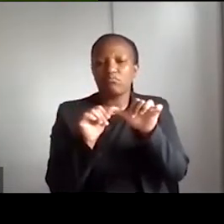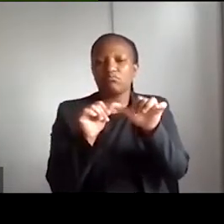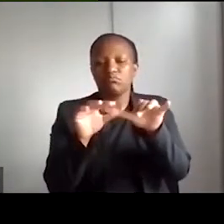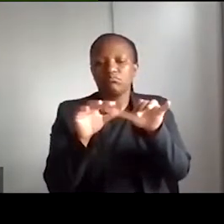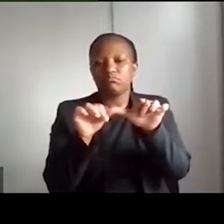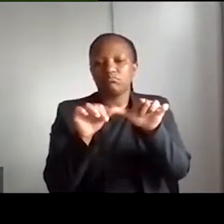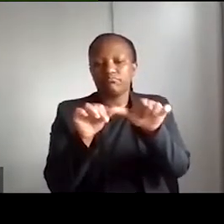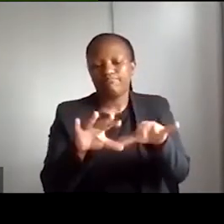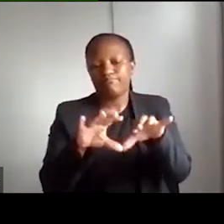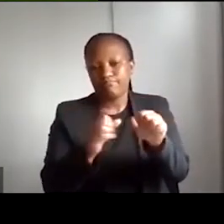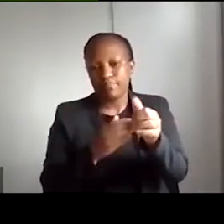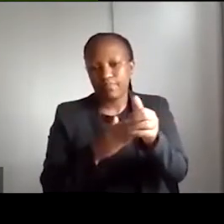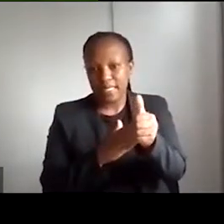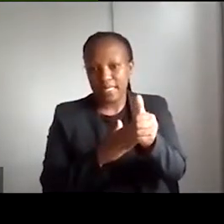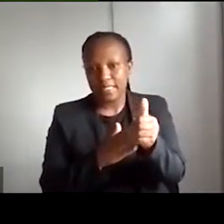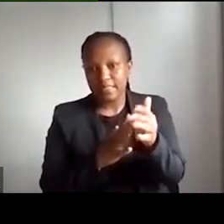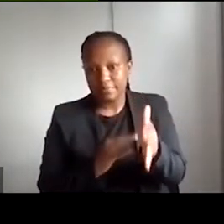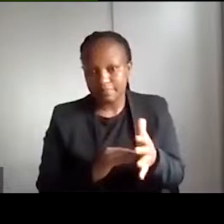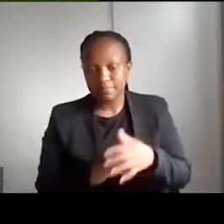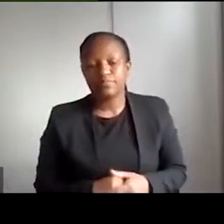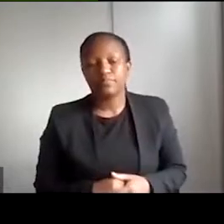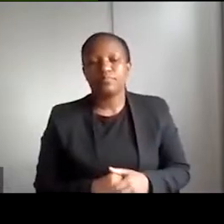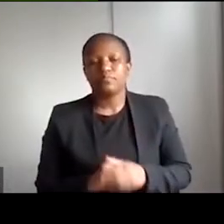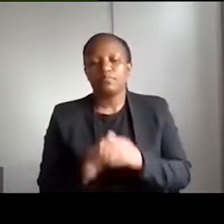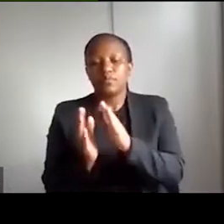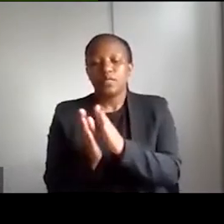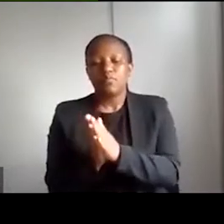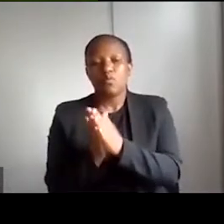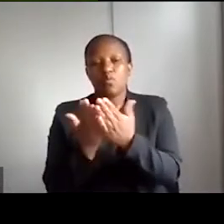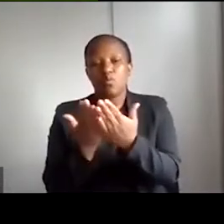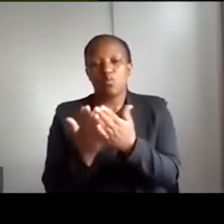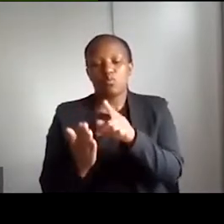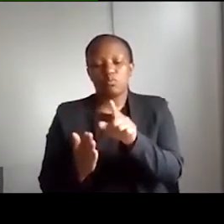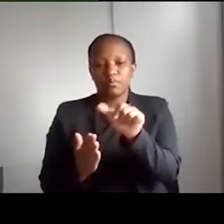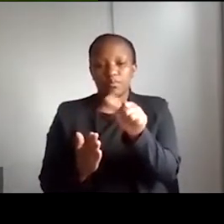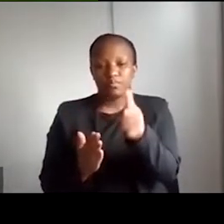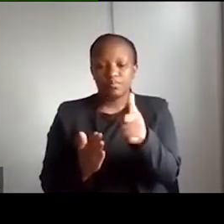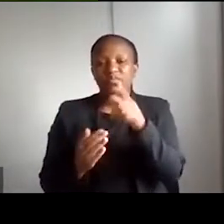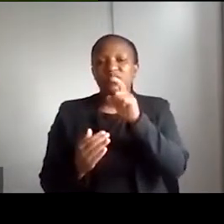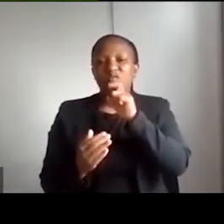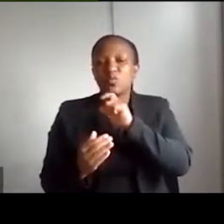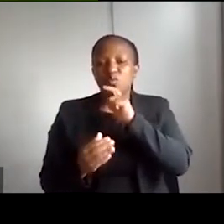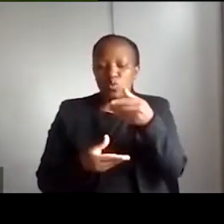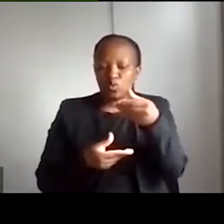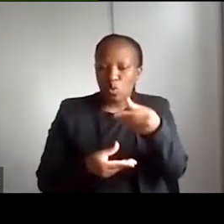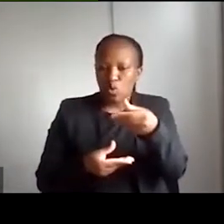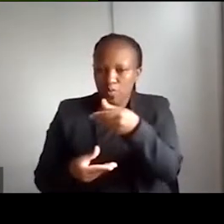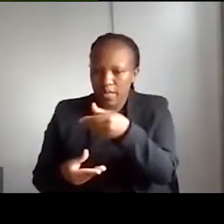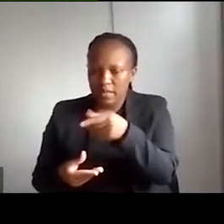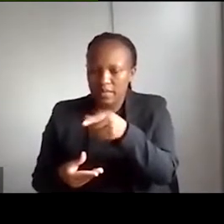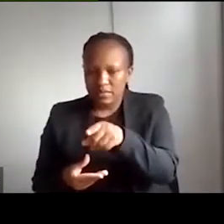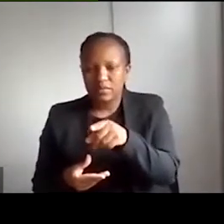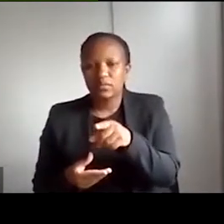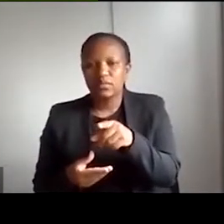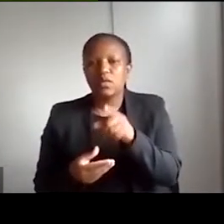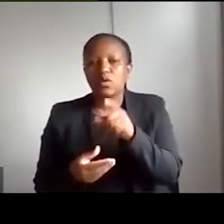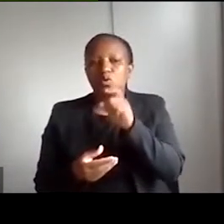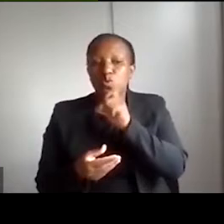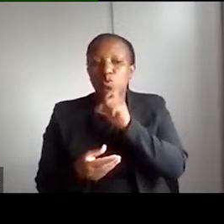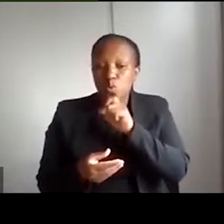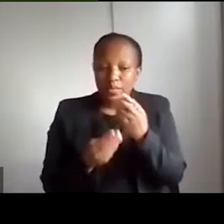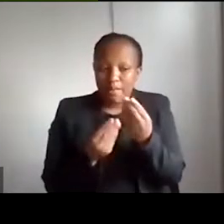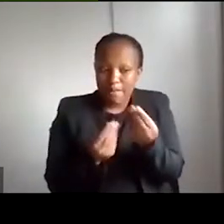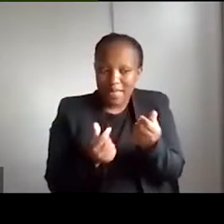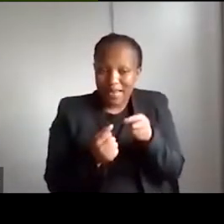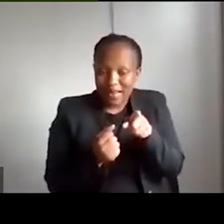Since her first novel, Rivera Garza has used the documents and archives, not only as a source, but as a material